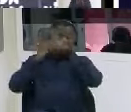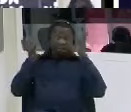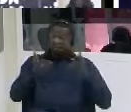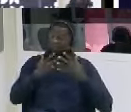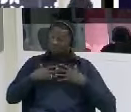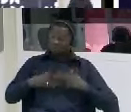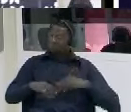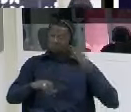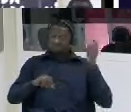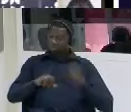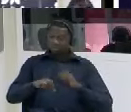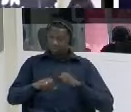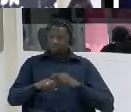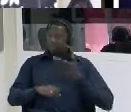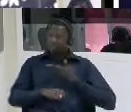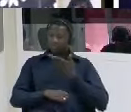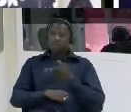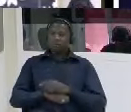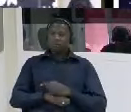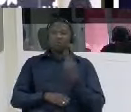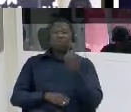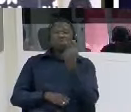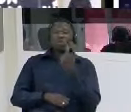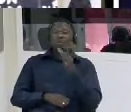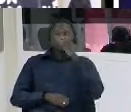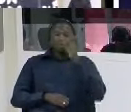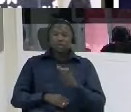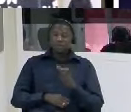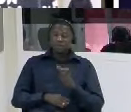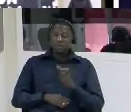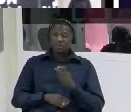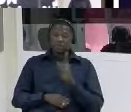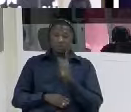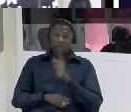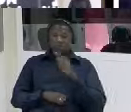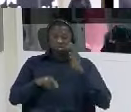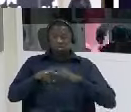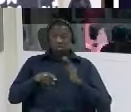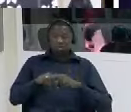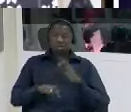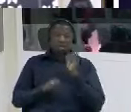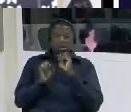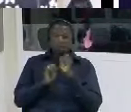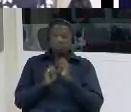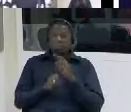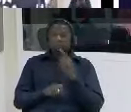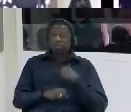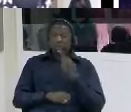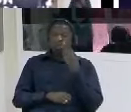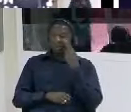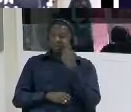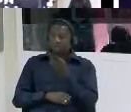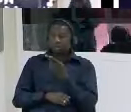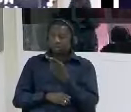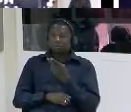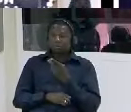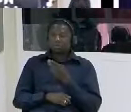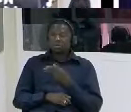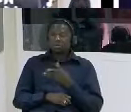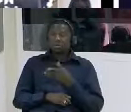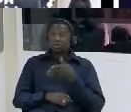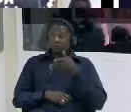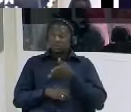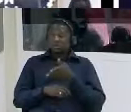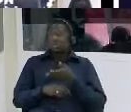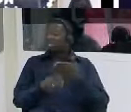guys that i saw was not beating was sorry i must make this ratification i saw the present speaker